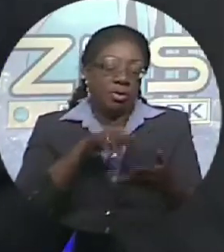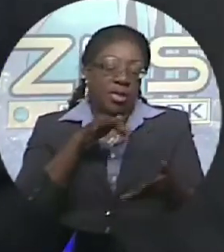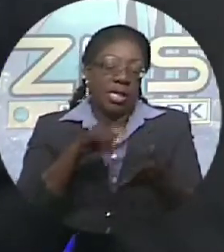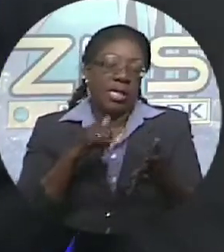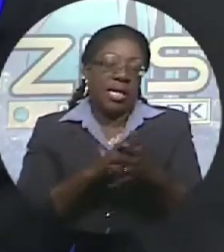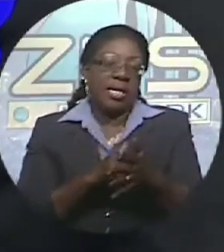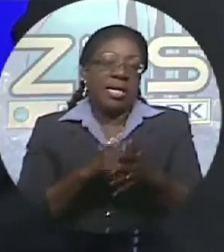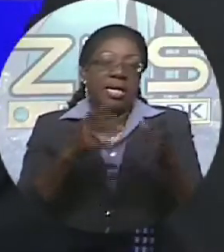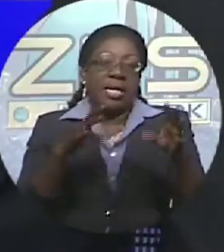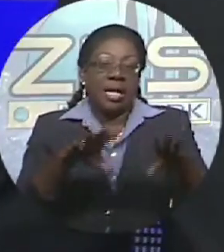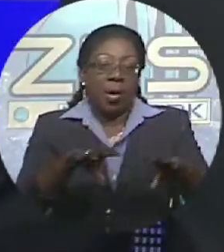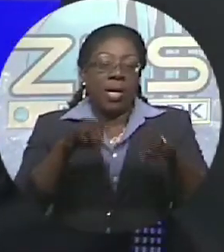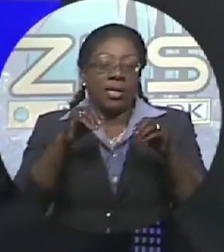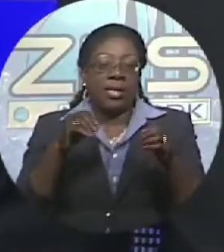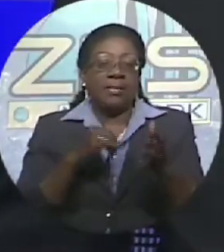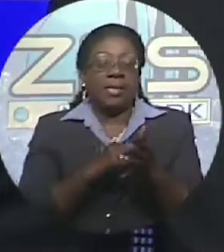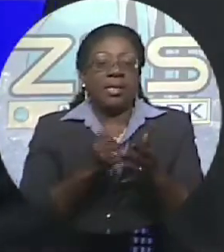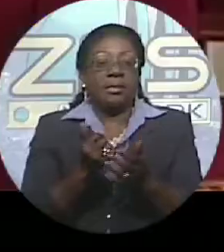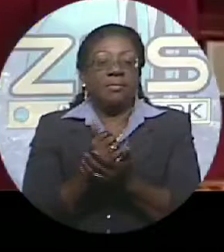are being exempt from VAT.